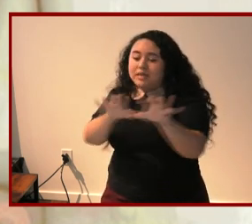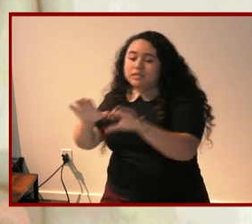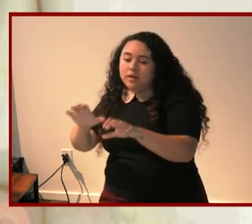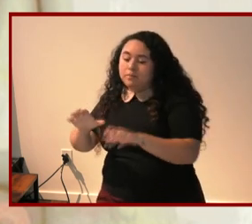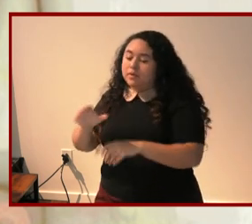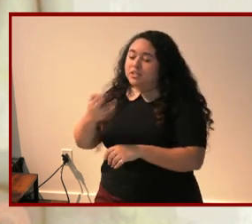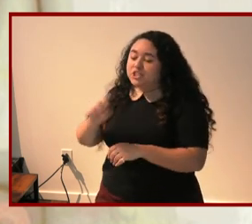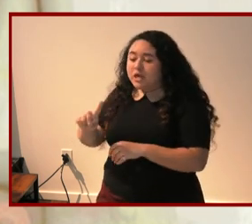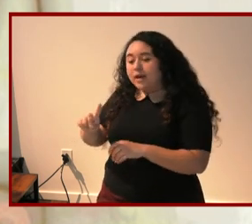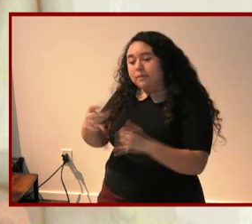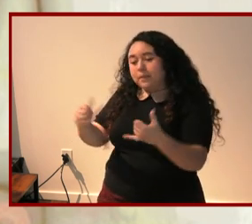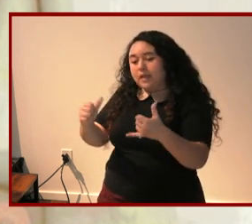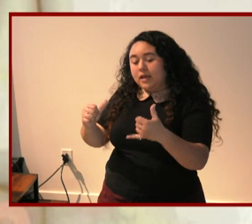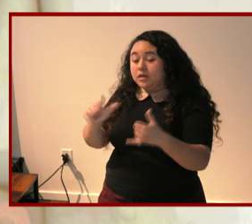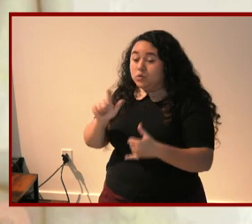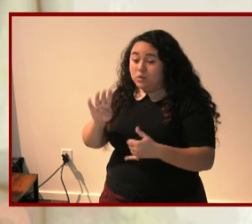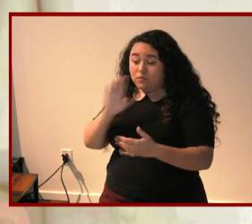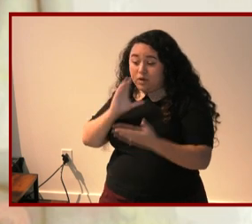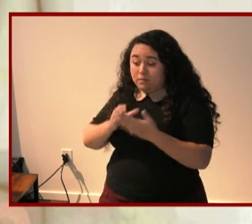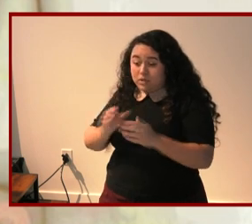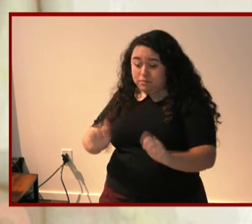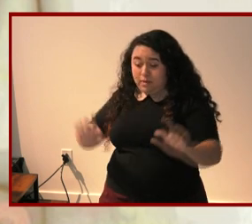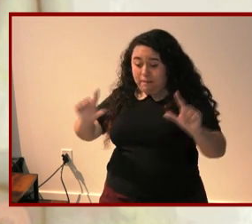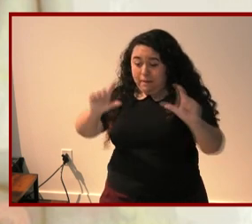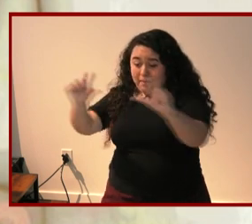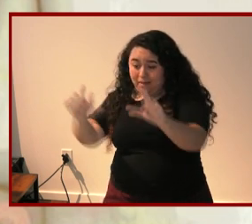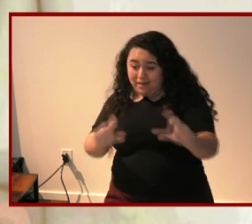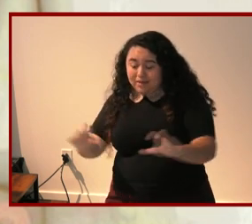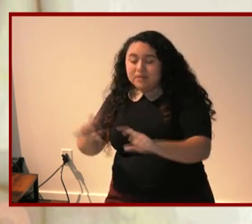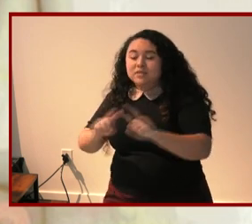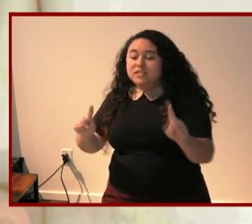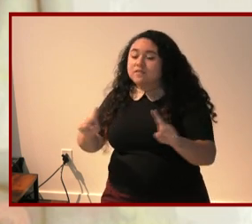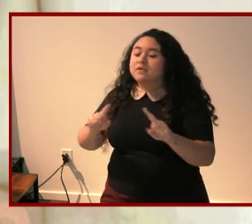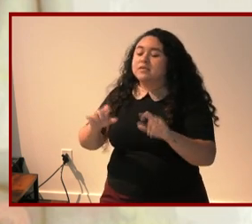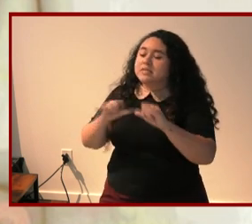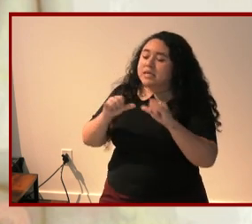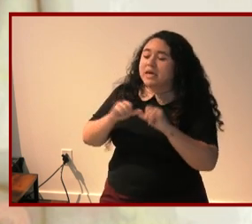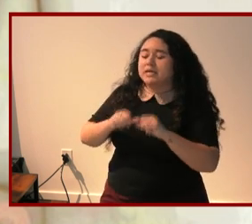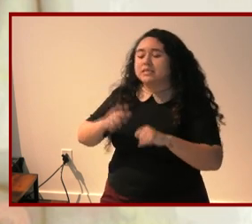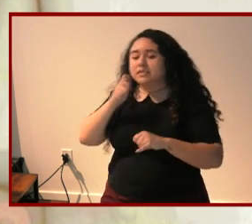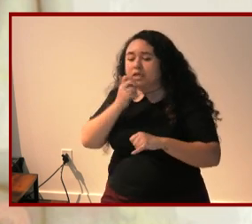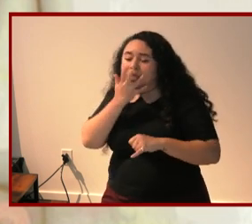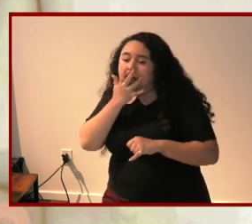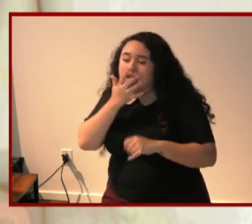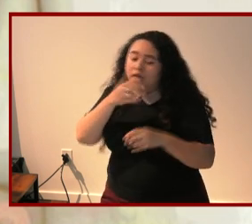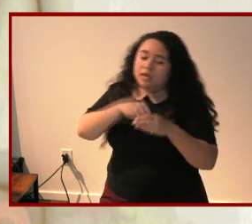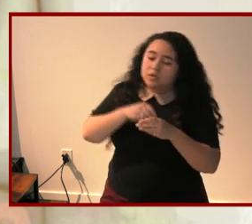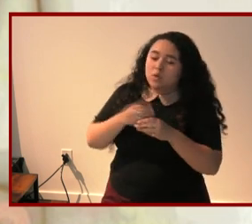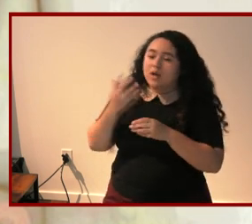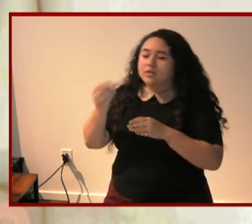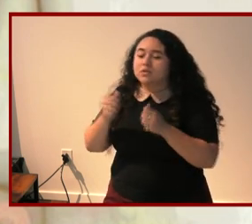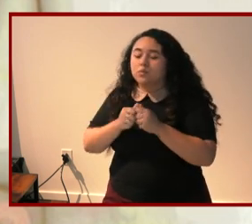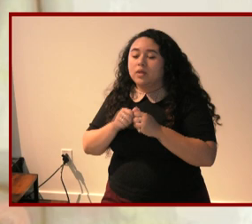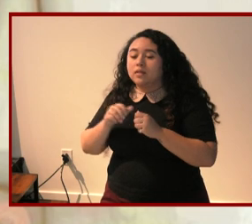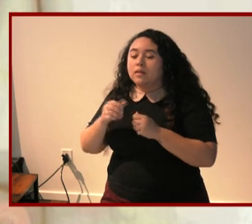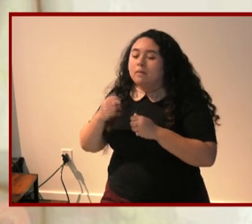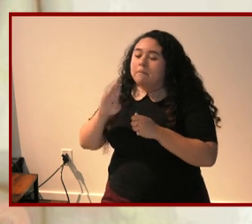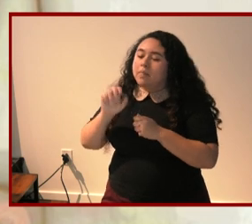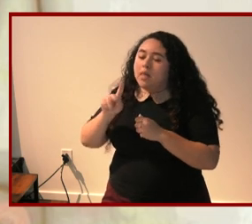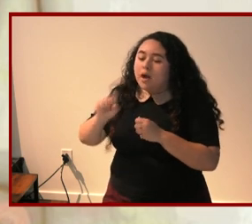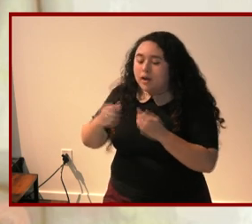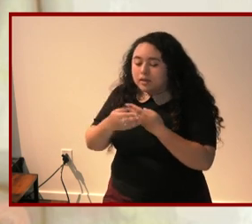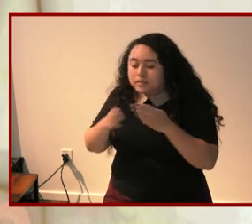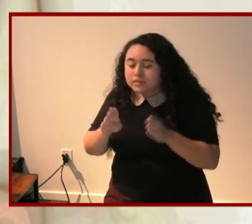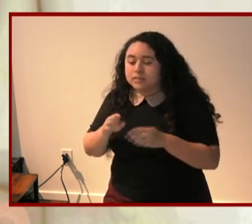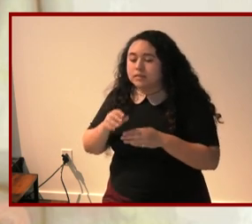playing and the 24 images feature children of varying sizes and skin tones playing indoors and out with blocks bubbles one another in other